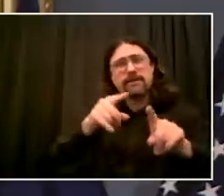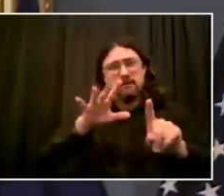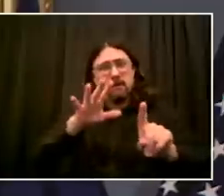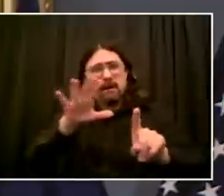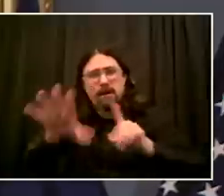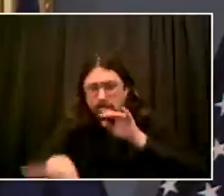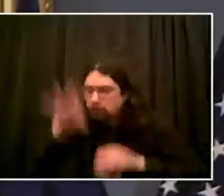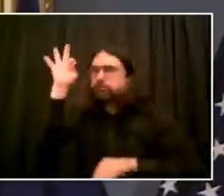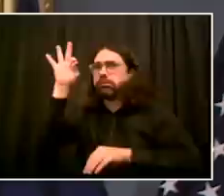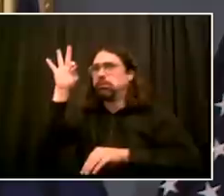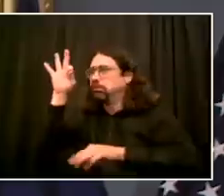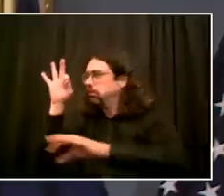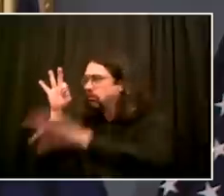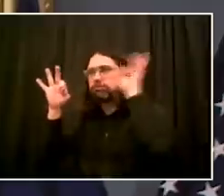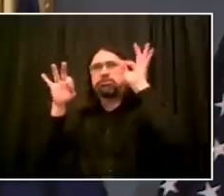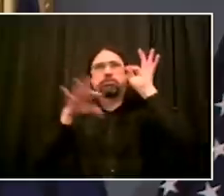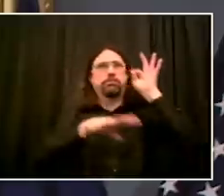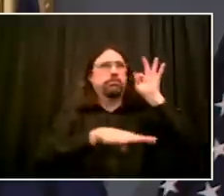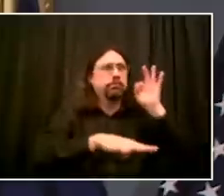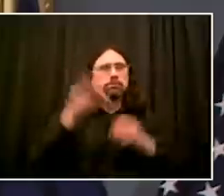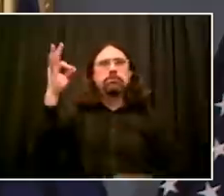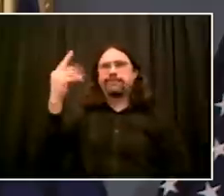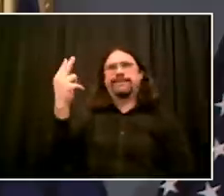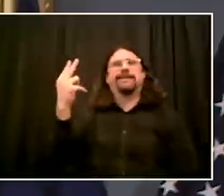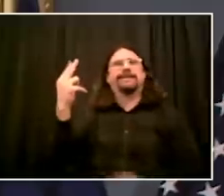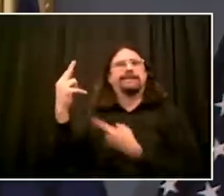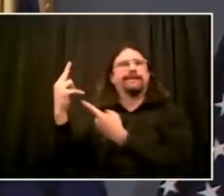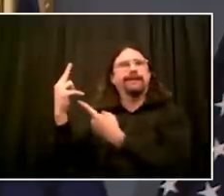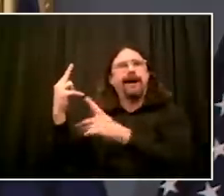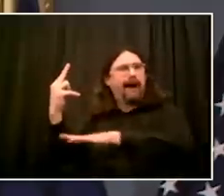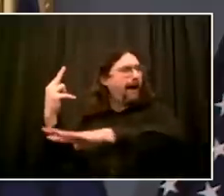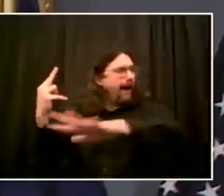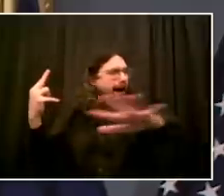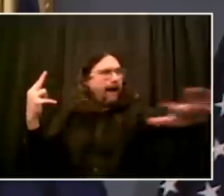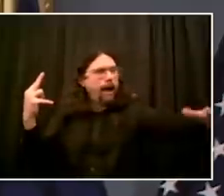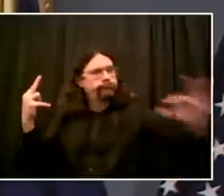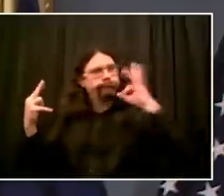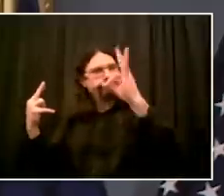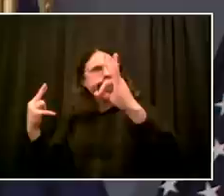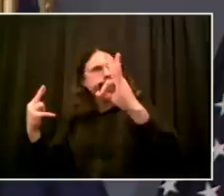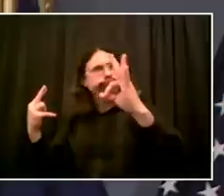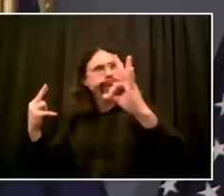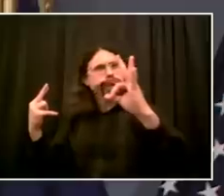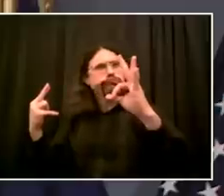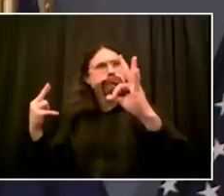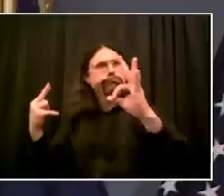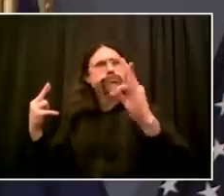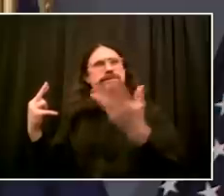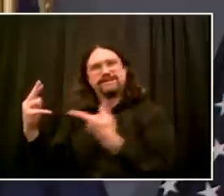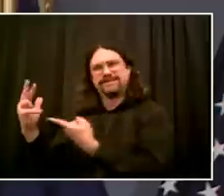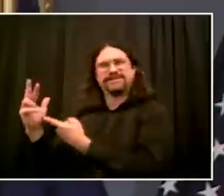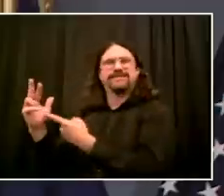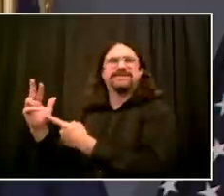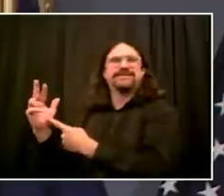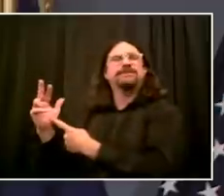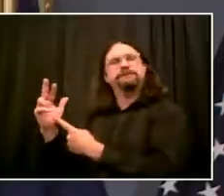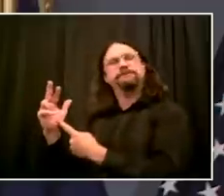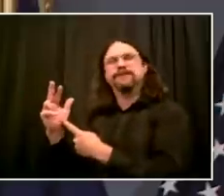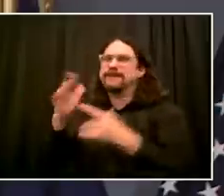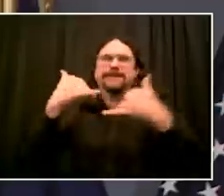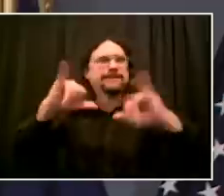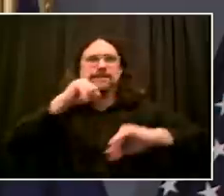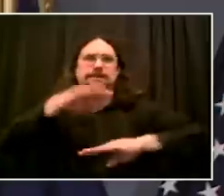it today. And again, we expect today to be better. We expect the tactics to be improved. I don't like when those vehicles end up in that kind of situation.